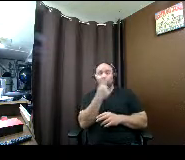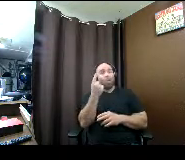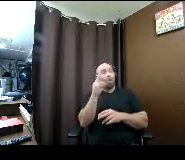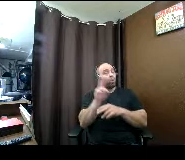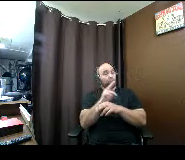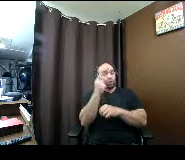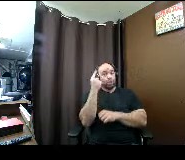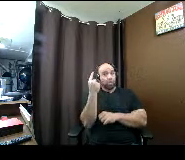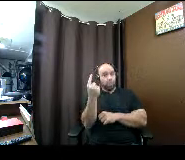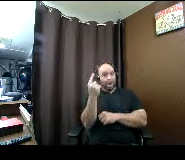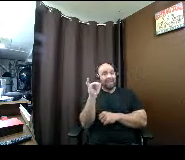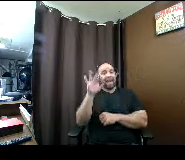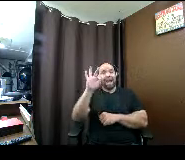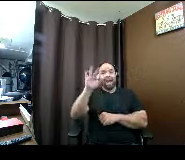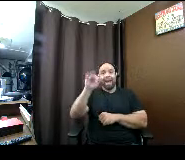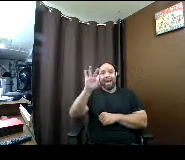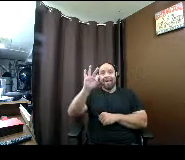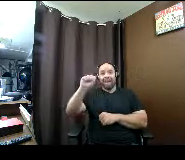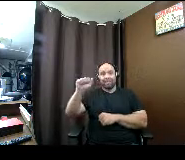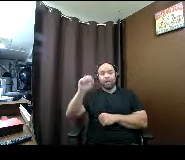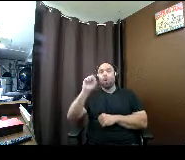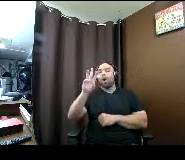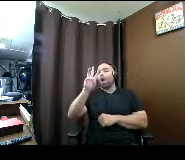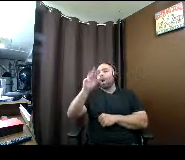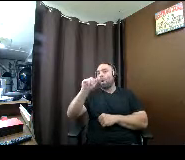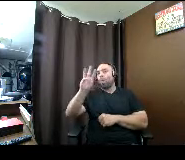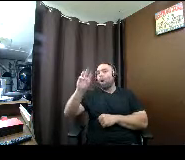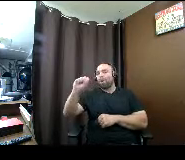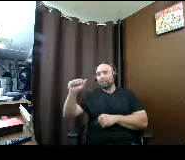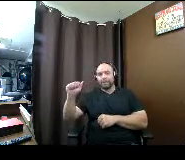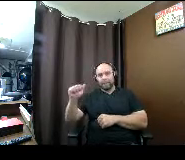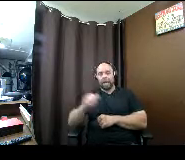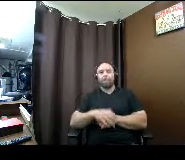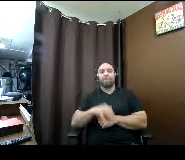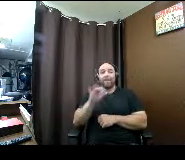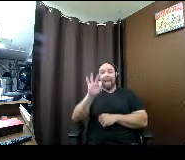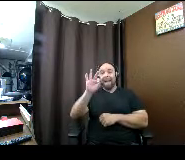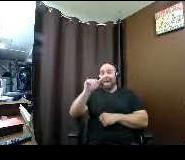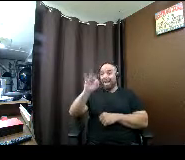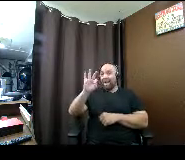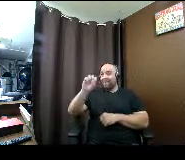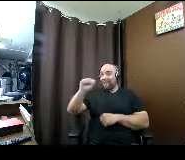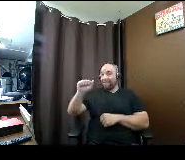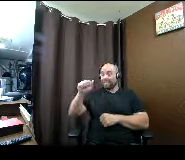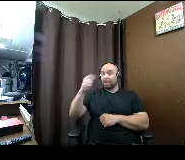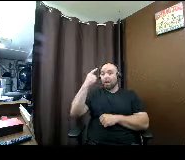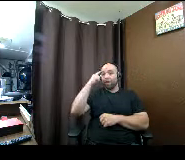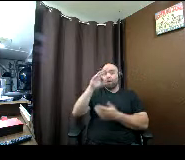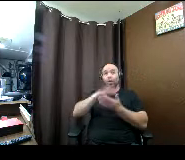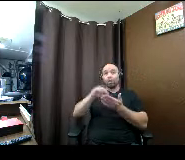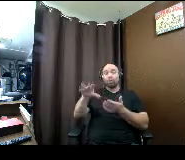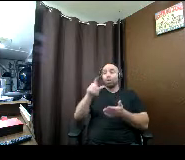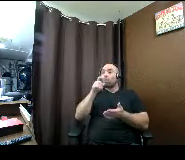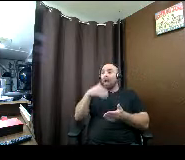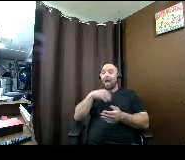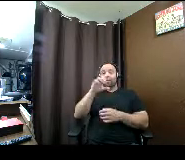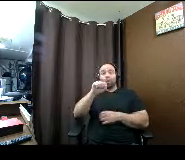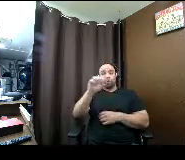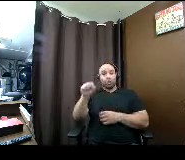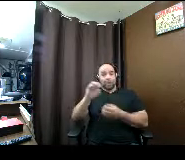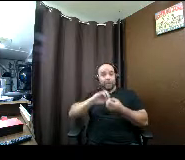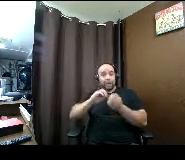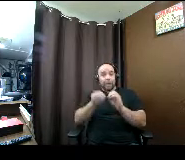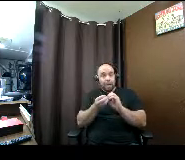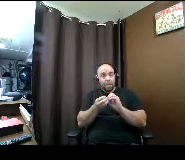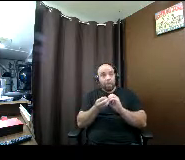the fosfa or the wafsa uh the fosfa application is for students who have a social security number or for